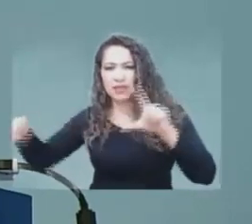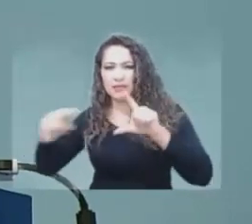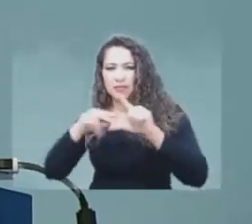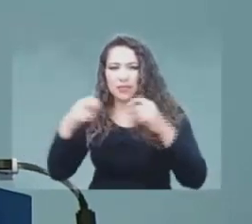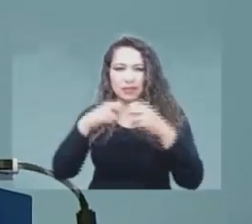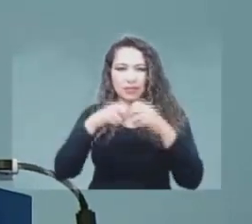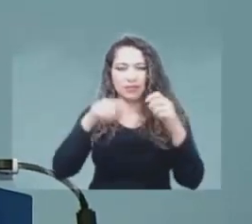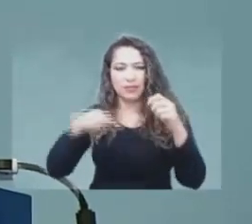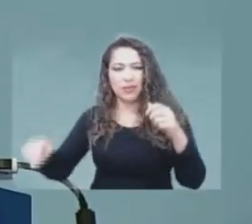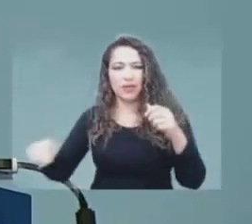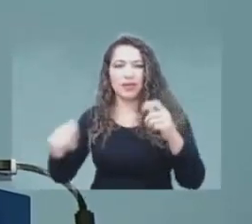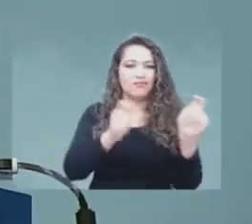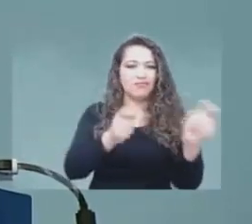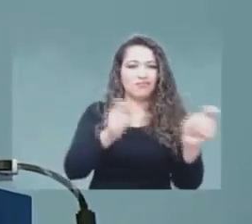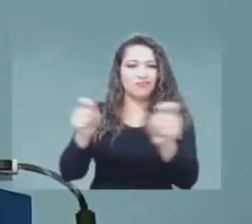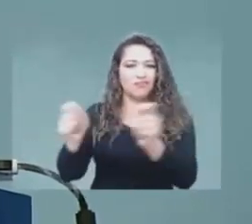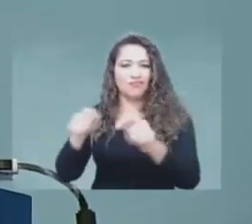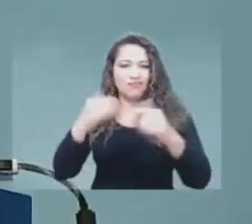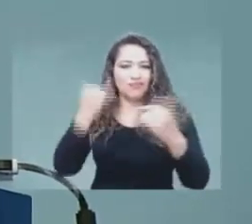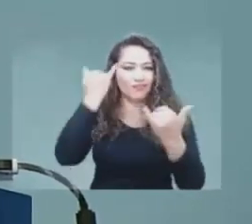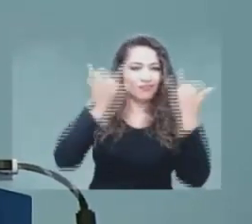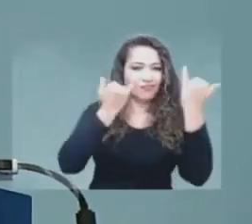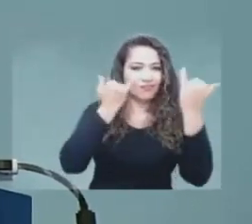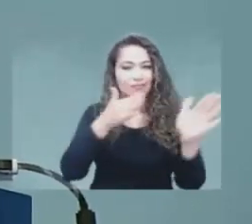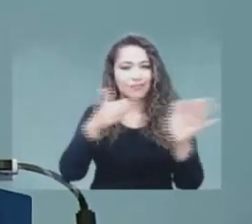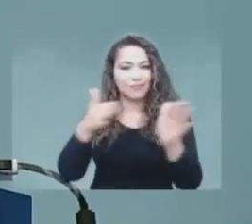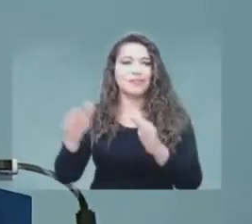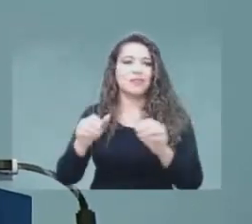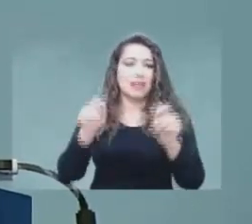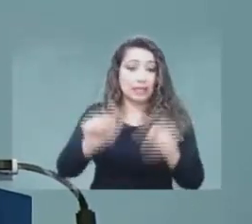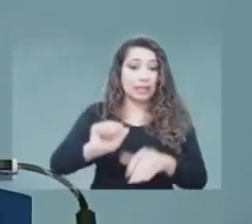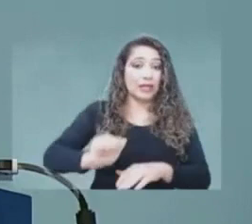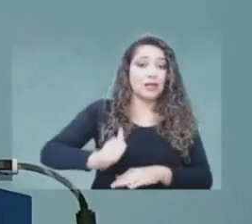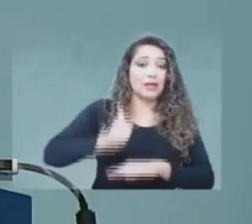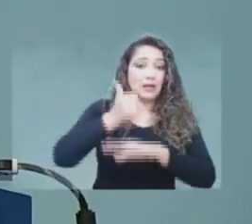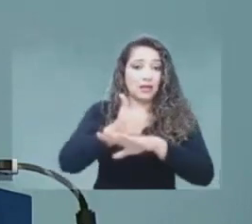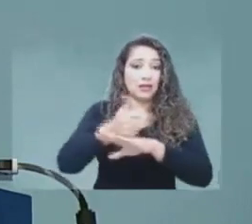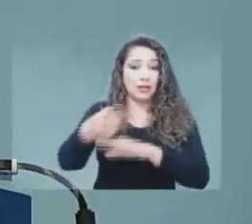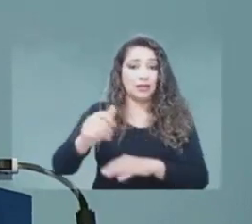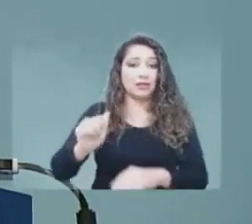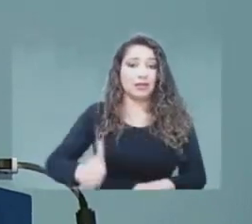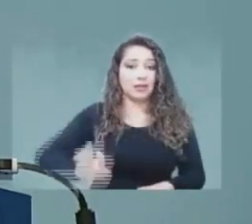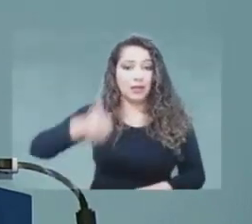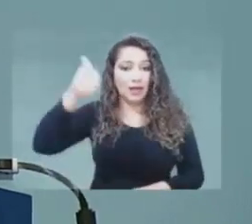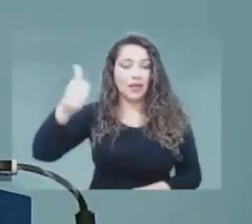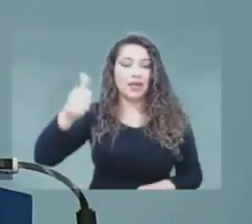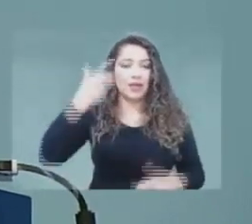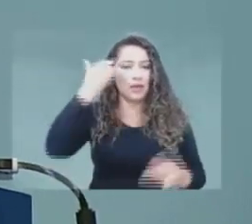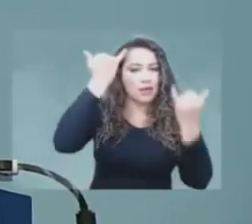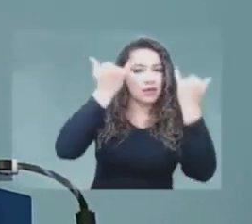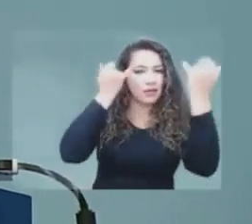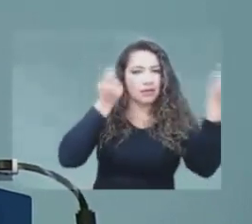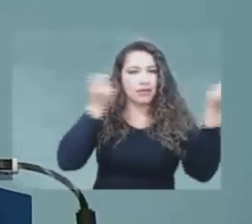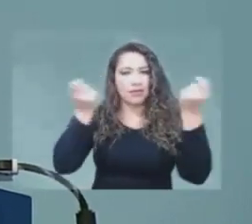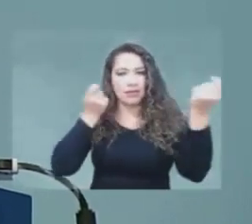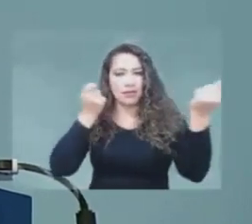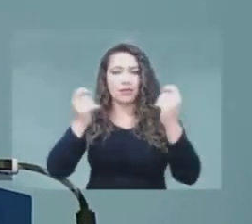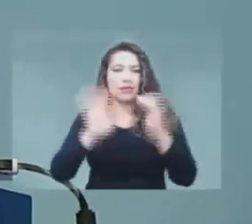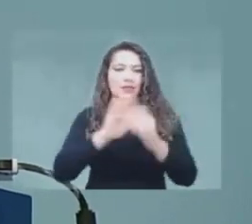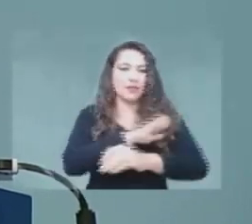and tentative ways of assignation. Prior to that, Head of Commercial Strategy Section for Future